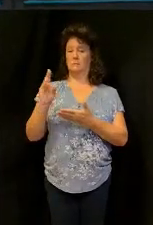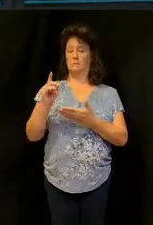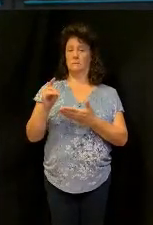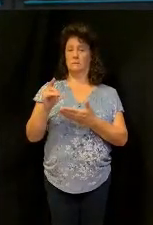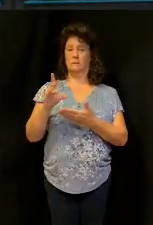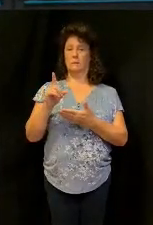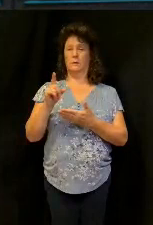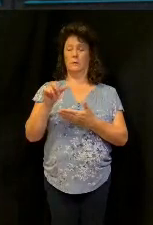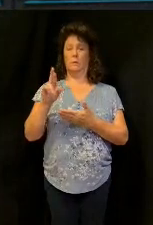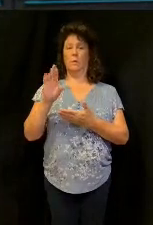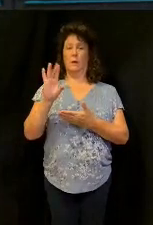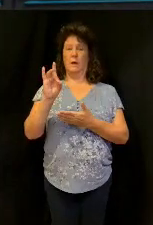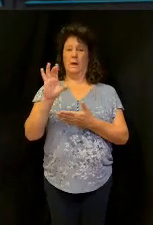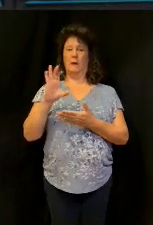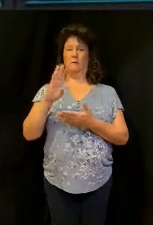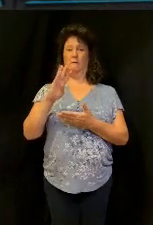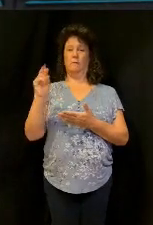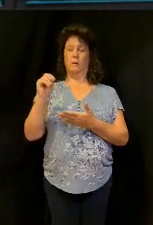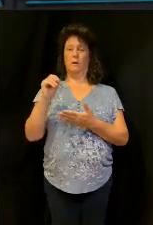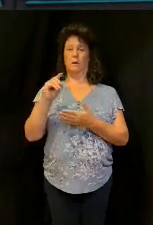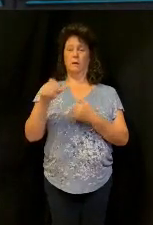$884 per year,